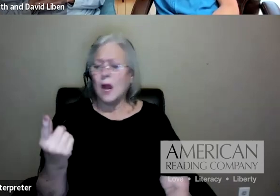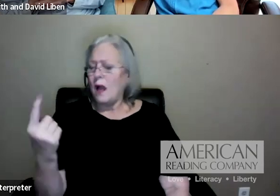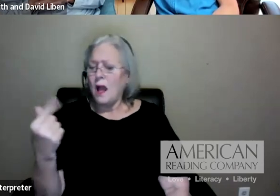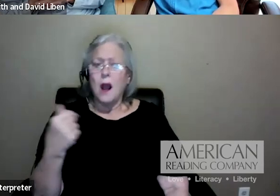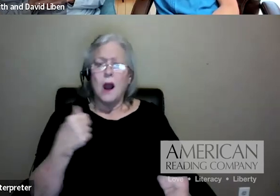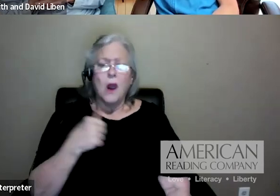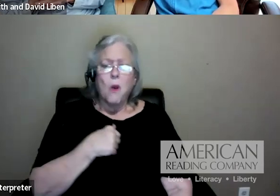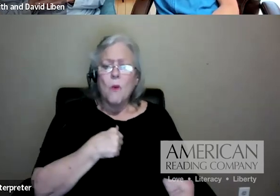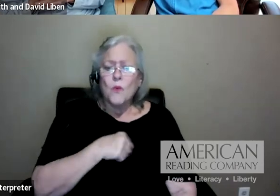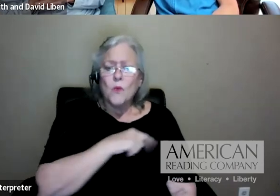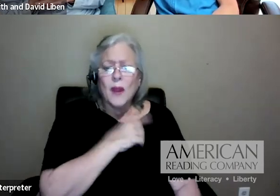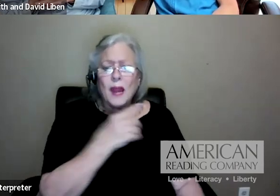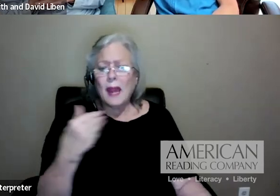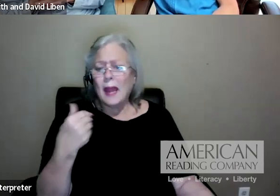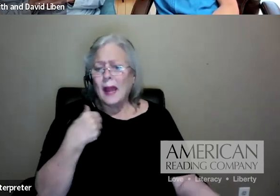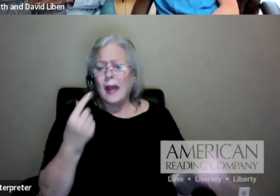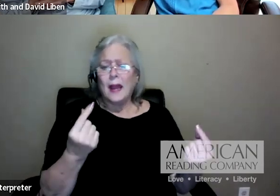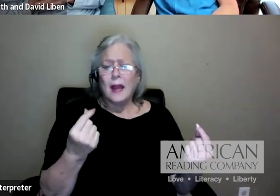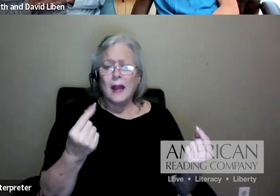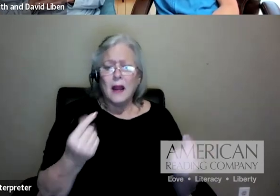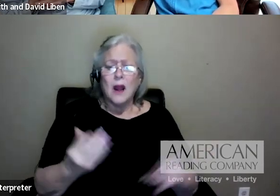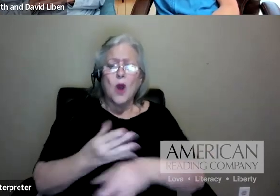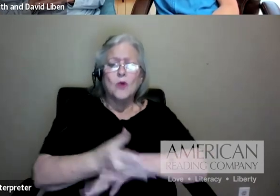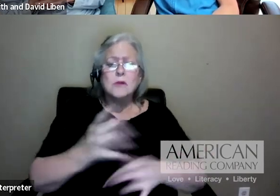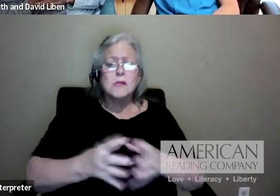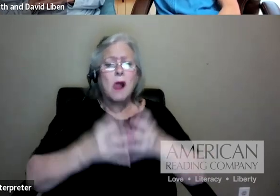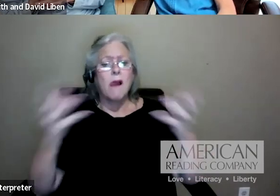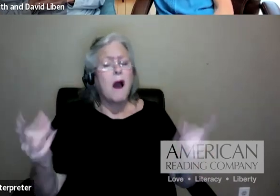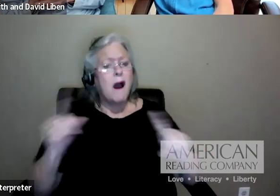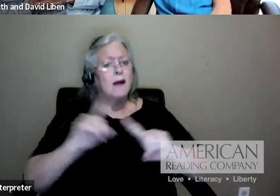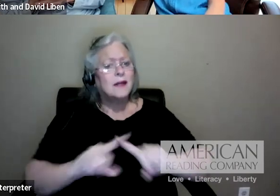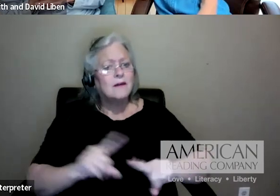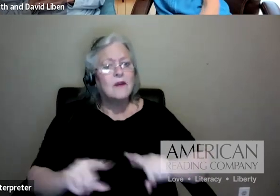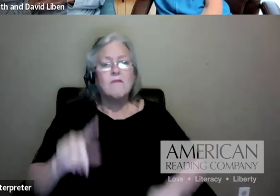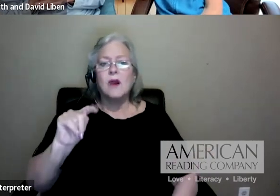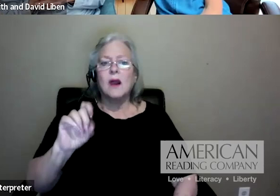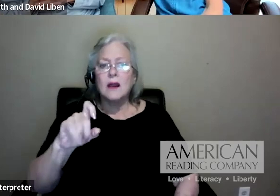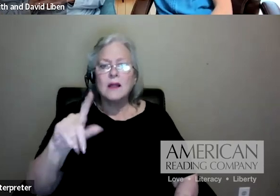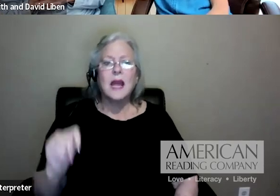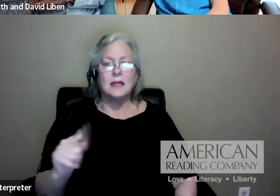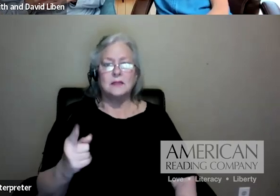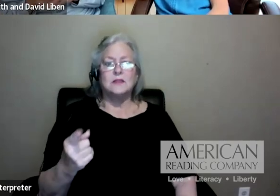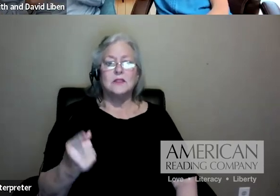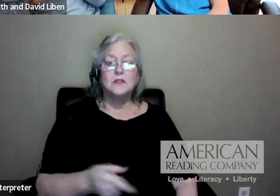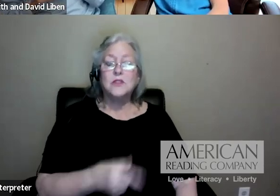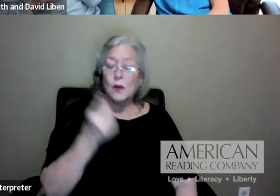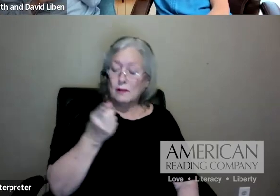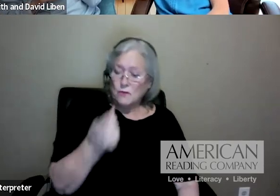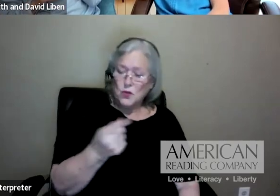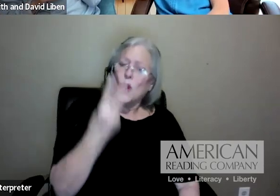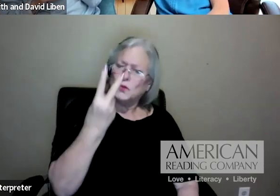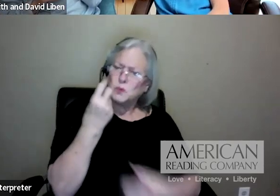things that go with the topic, so that you know what, if you were two years below grade level, you still can be part of the academic